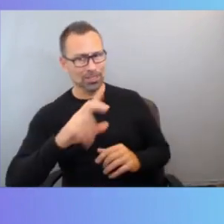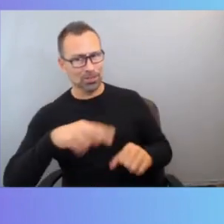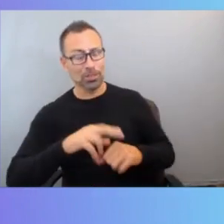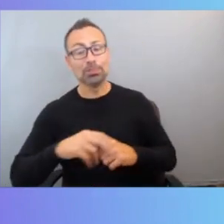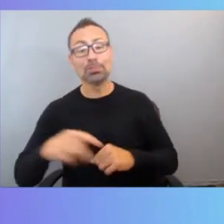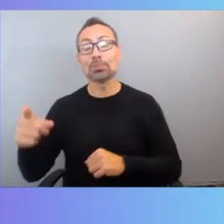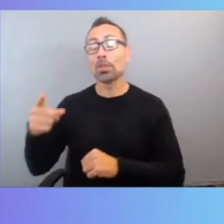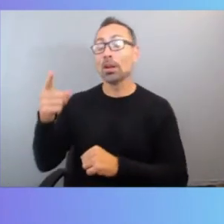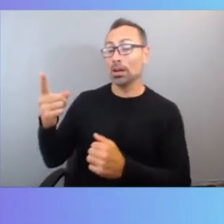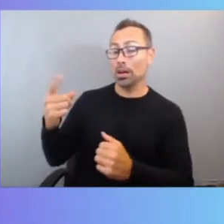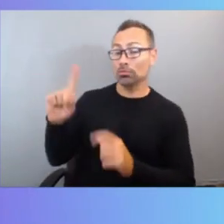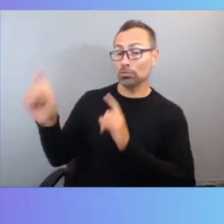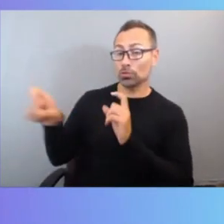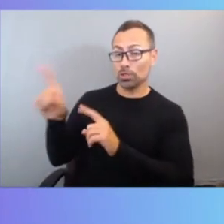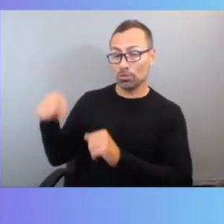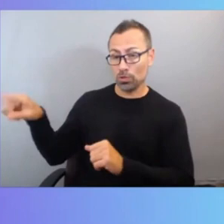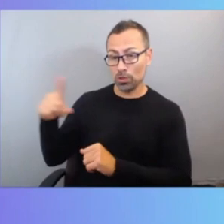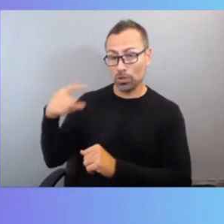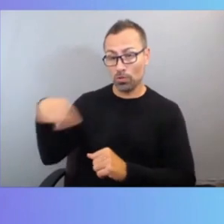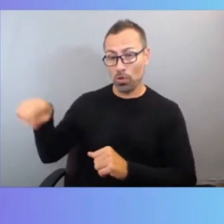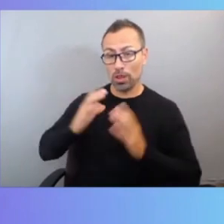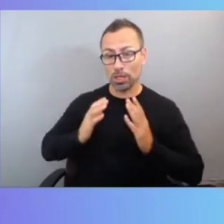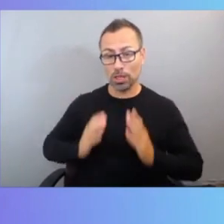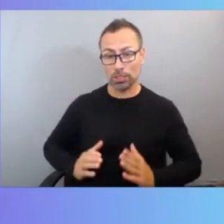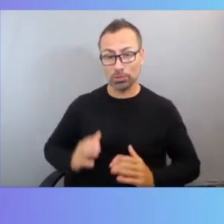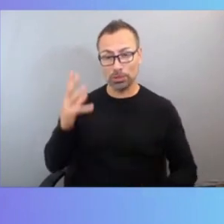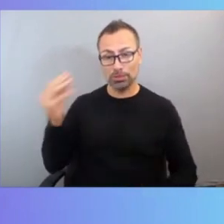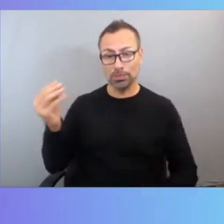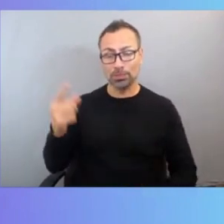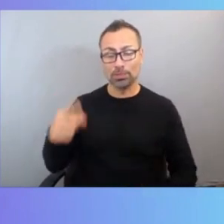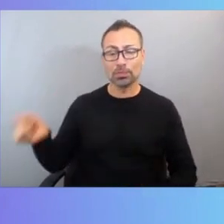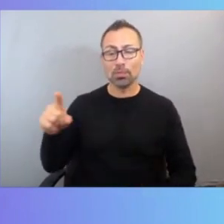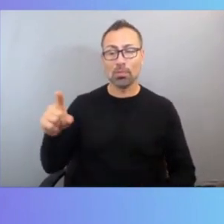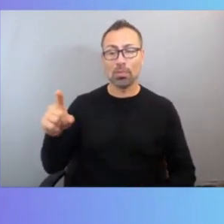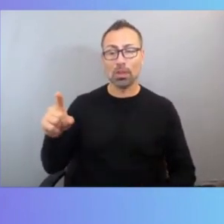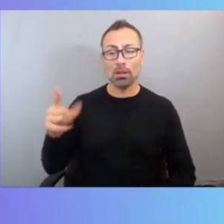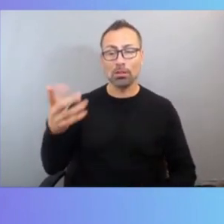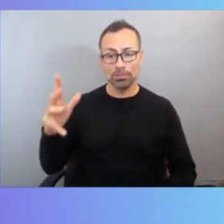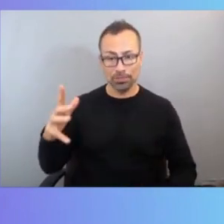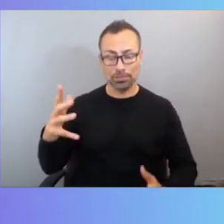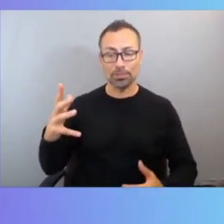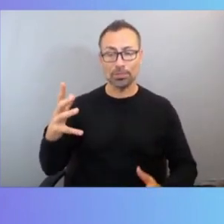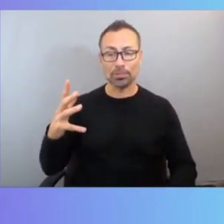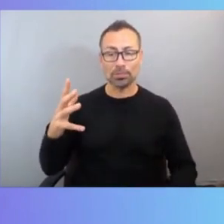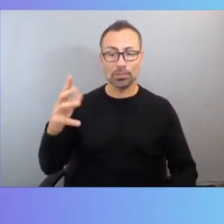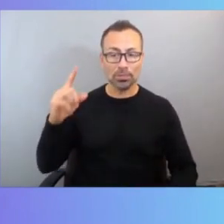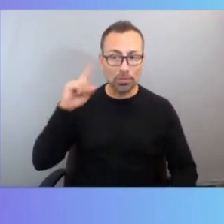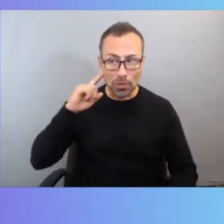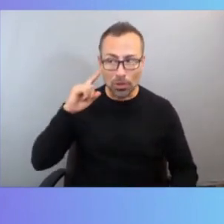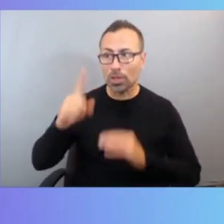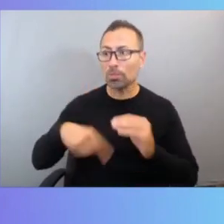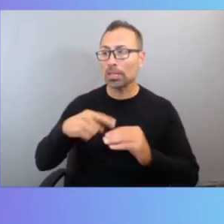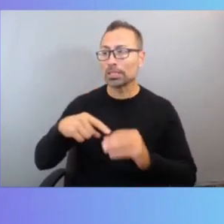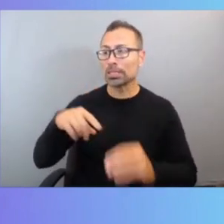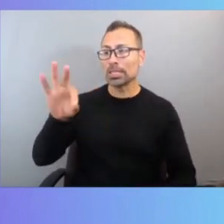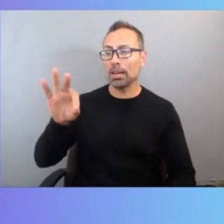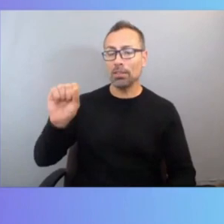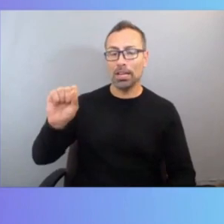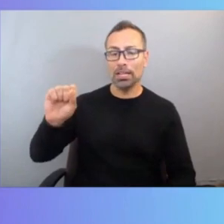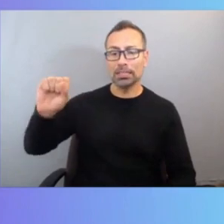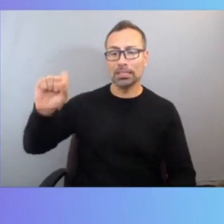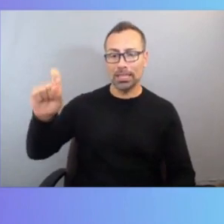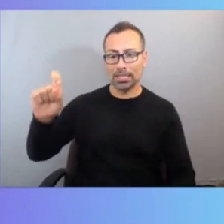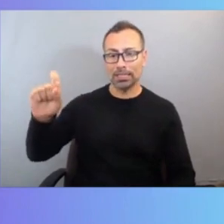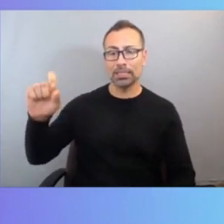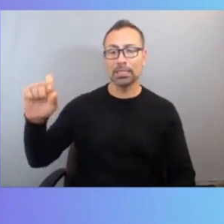for you. So, so, so for the customers out there who, who have just heard about this FSXN, and especially like